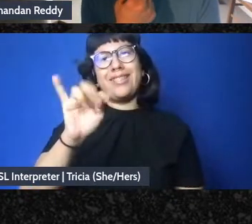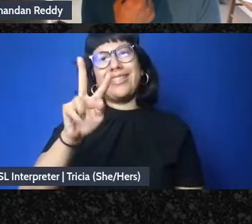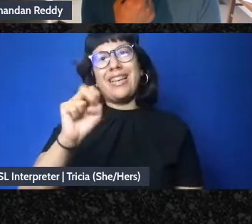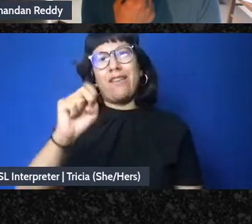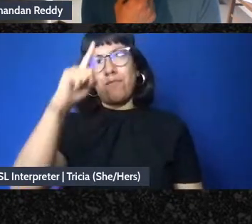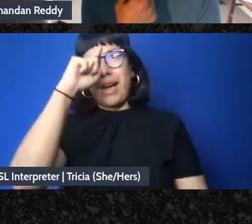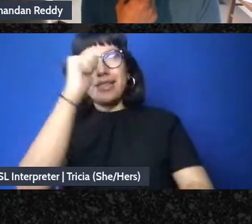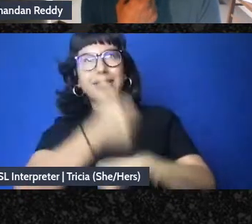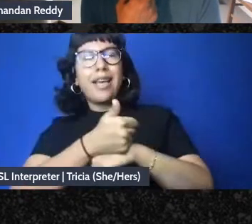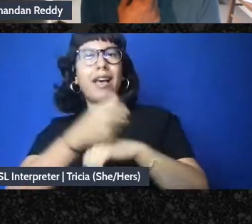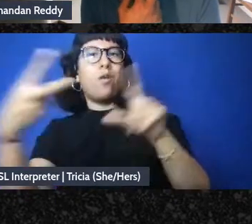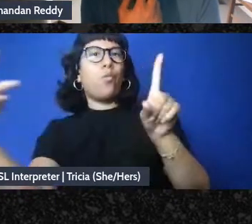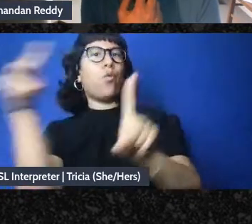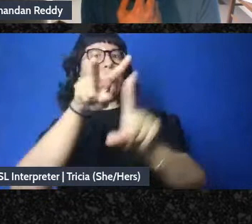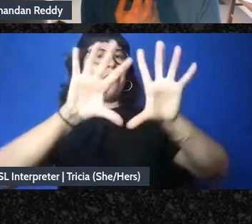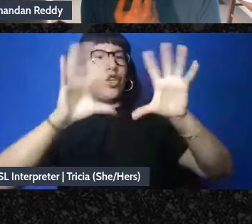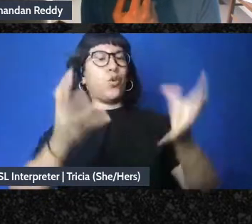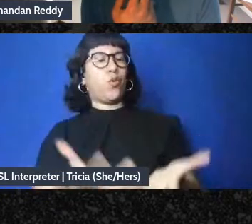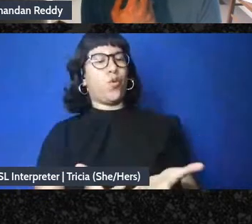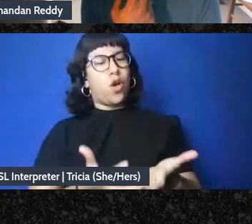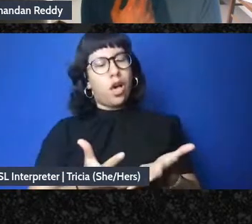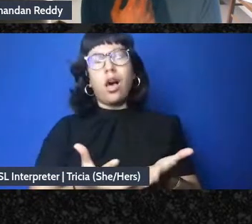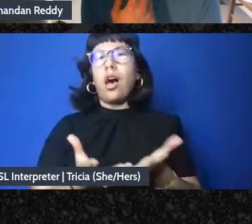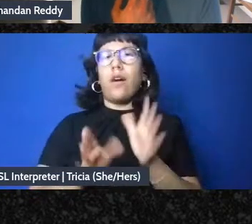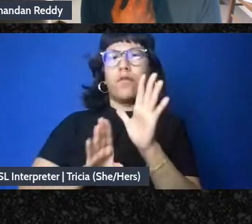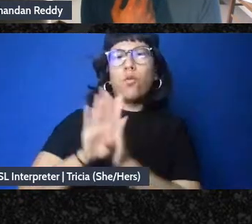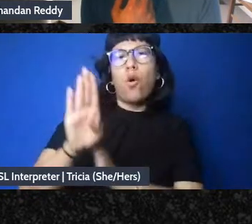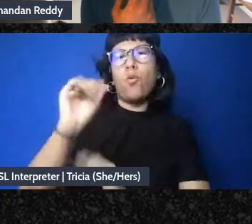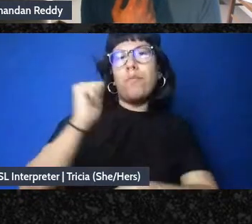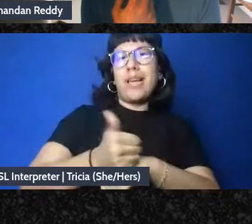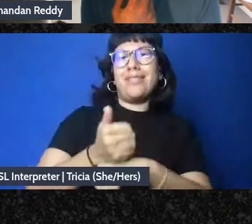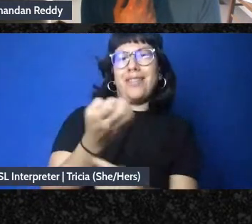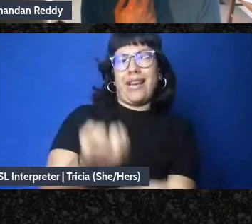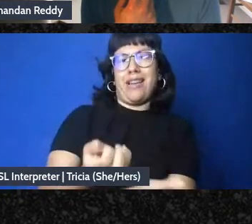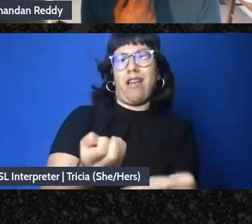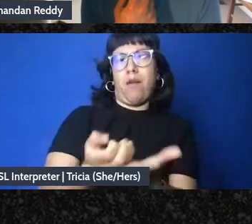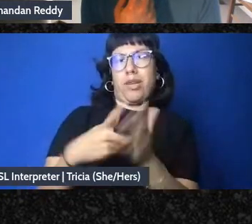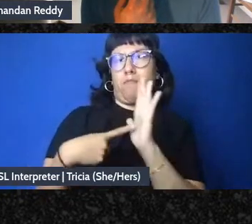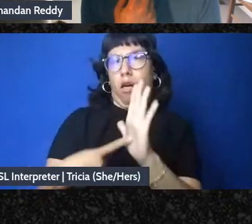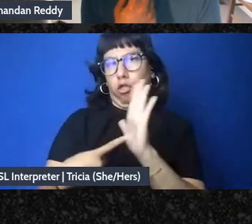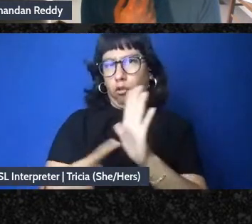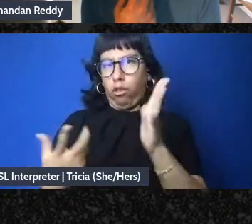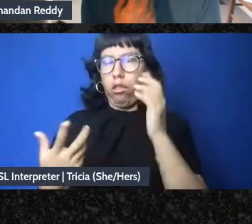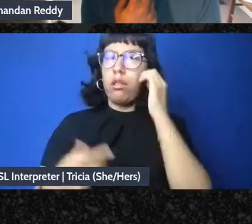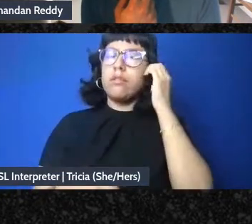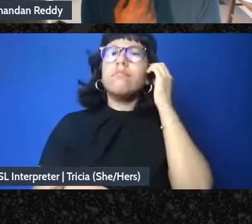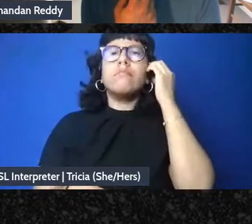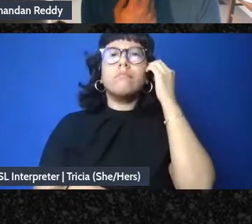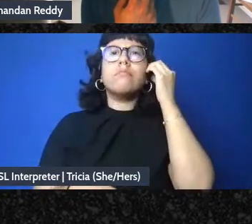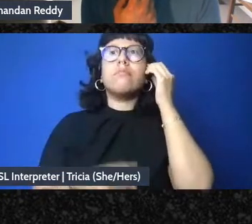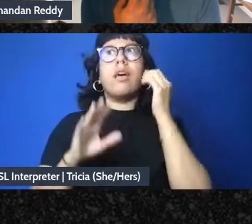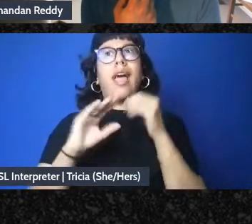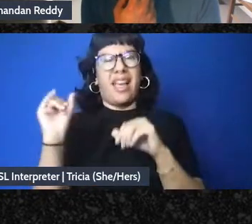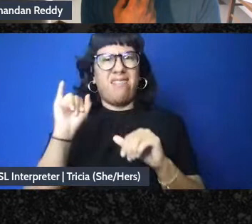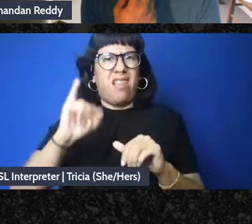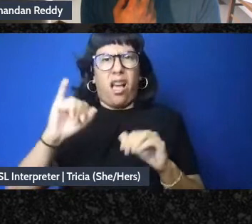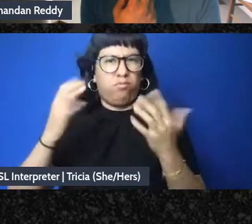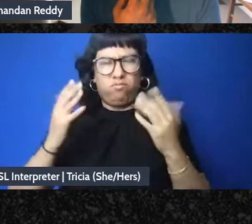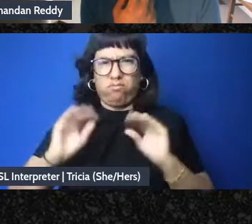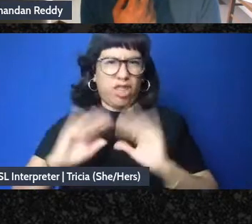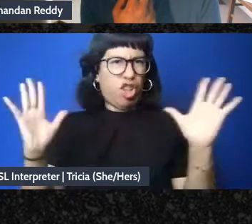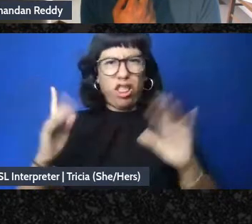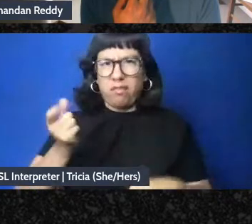a growth-based economic model and is absolutely understands that